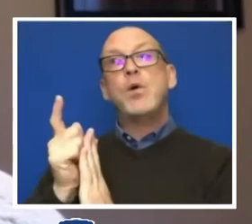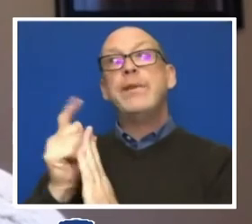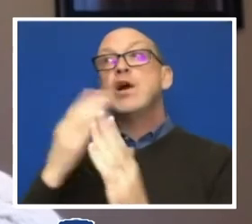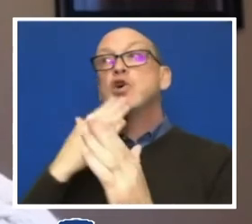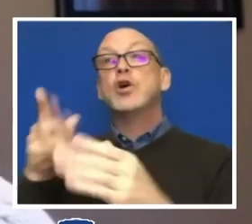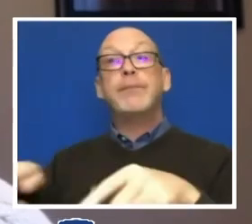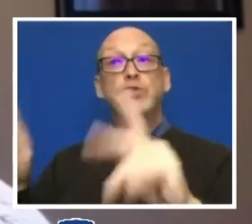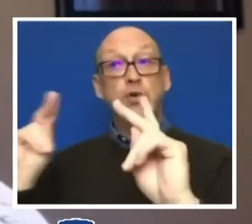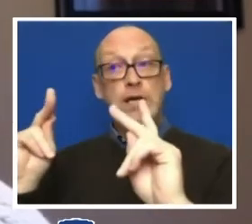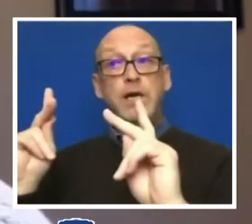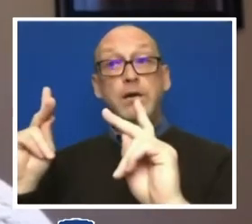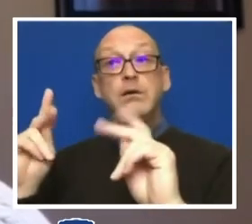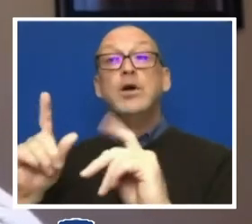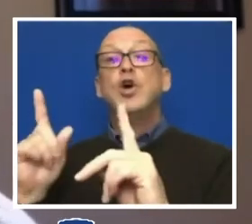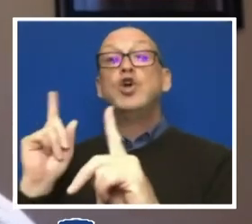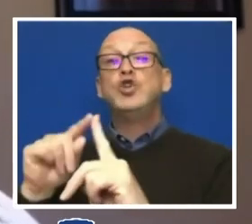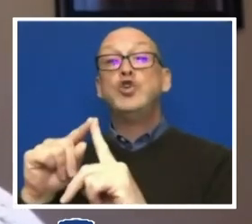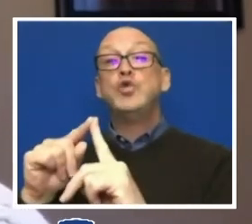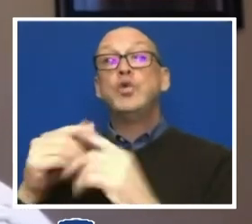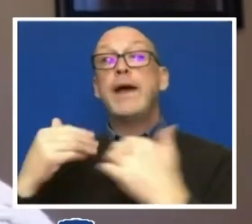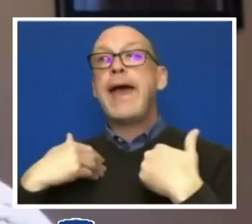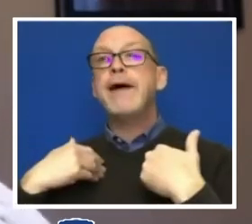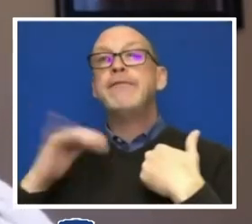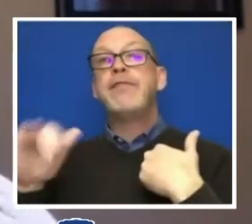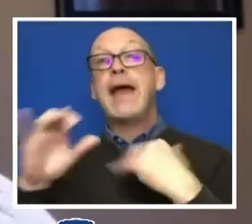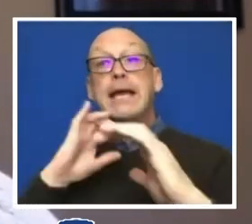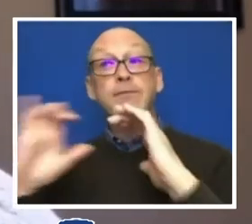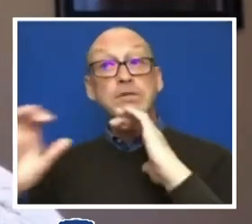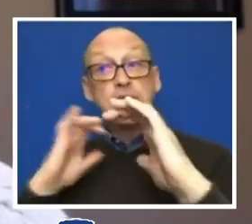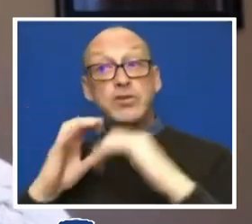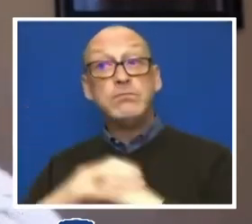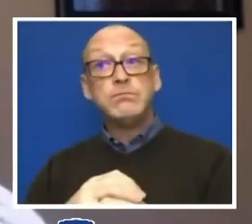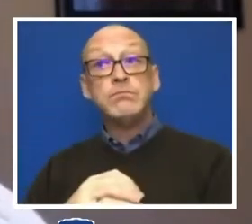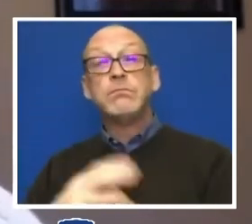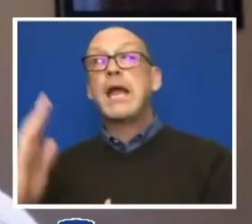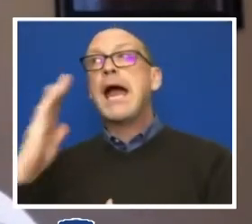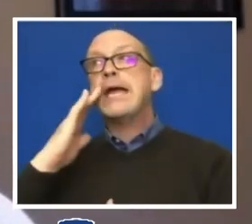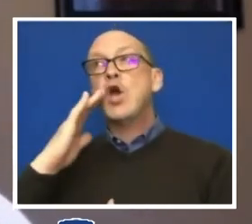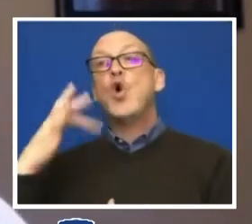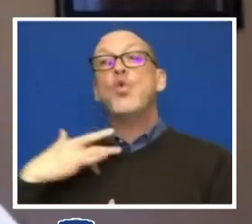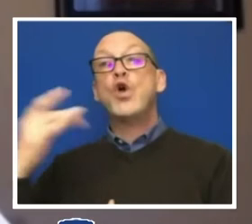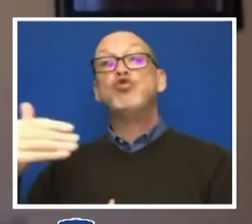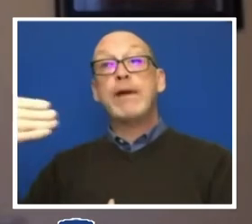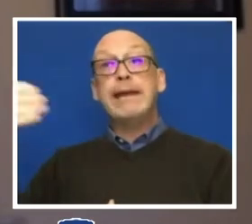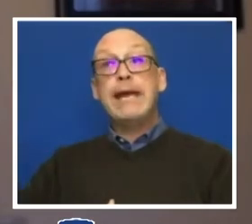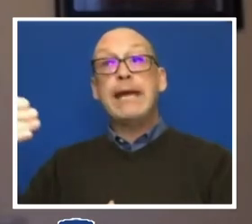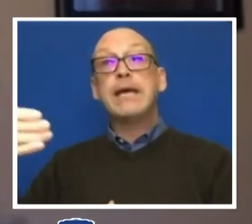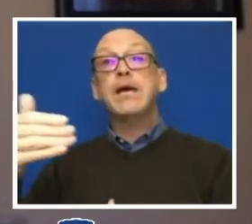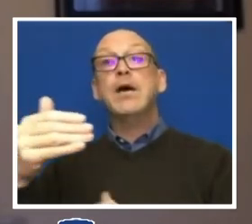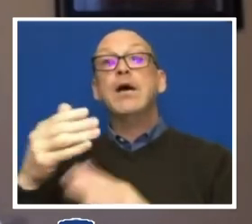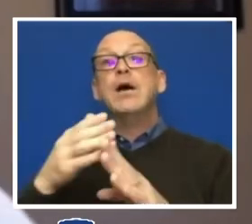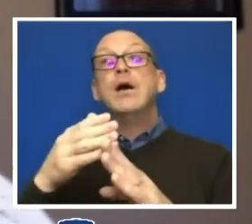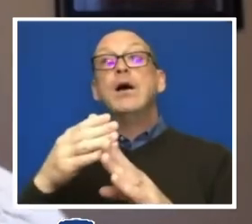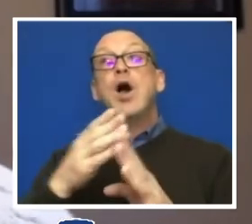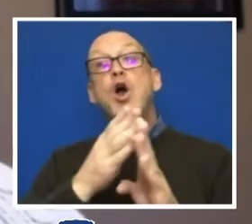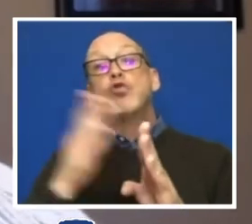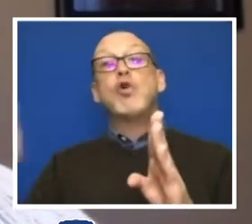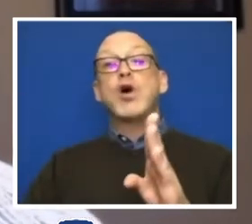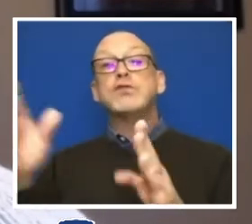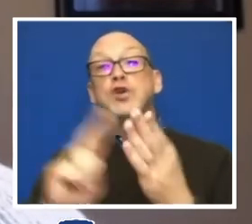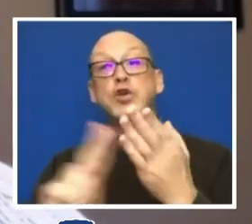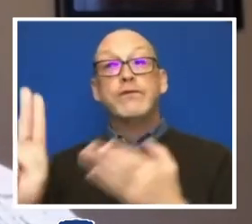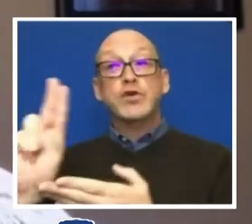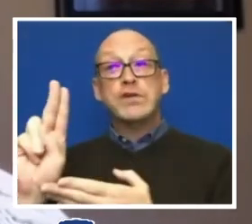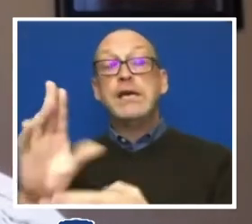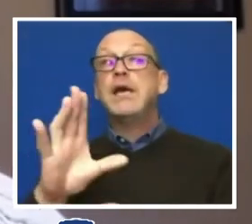to to have that that conversation. And I know that that's trending across the university and certainly the